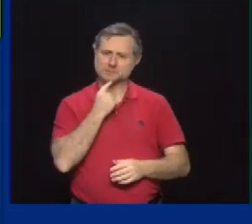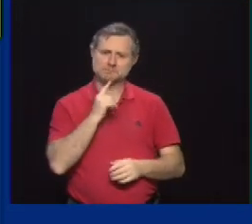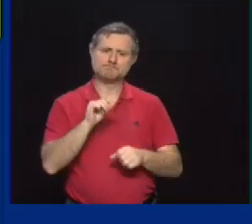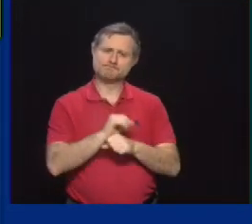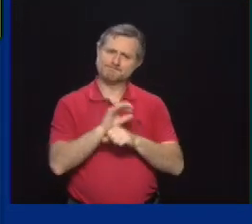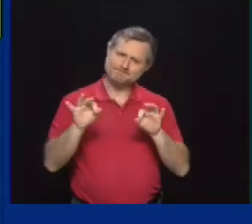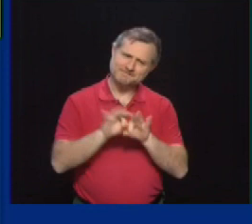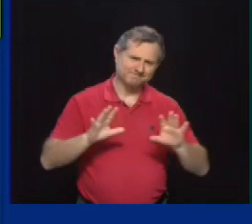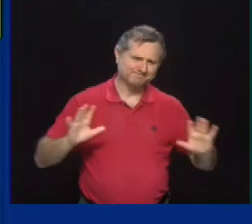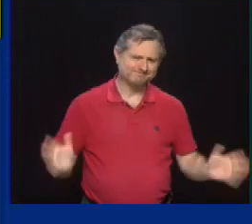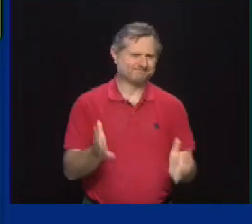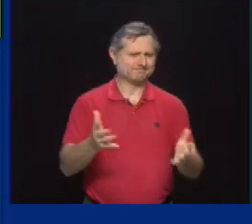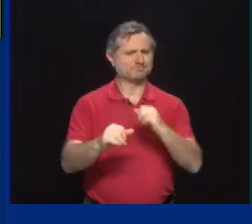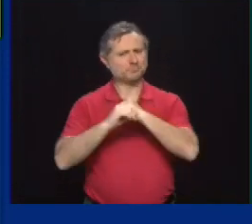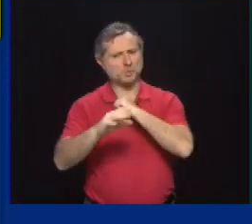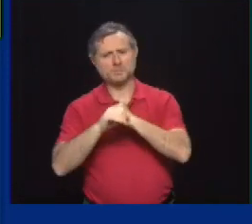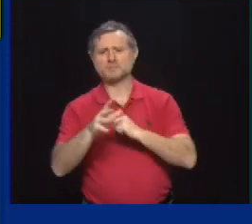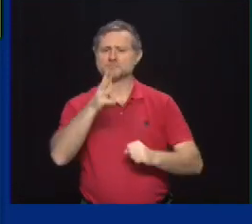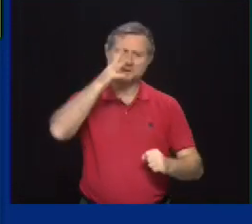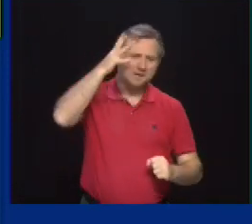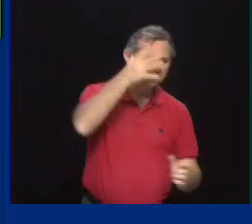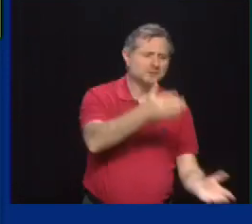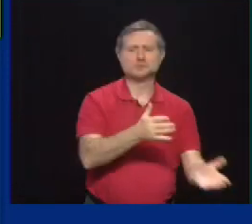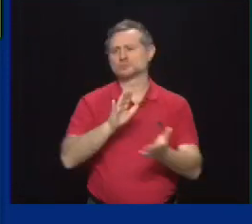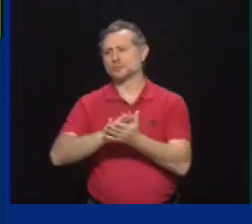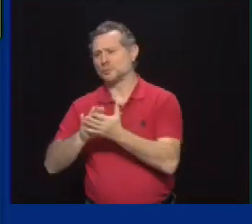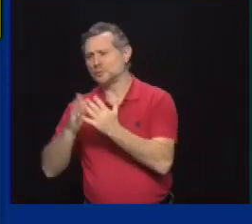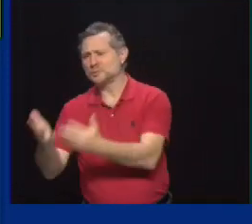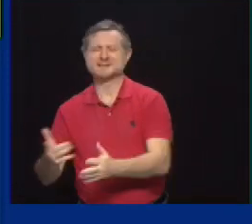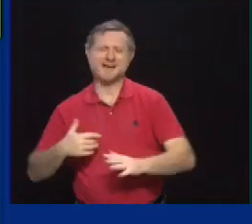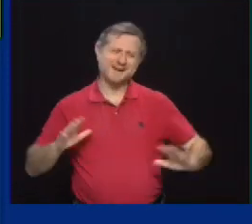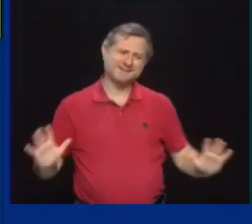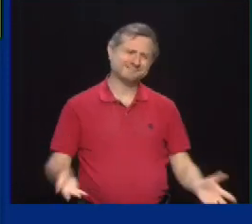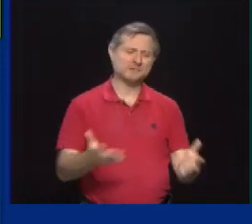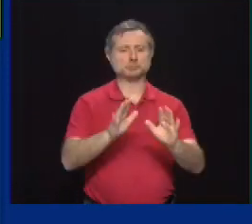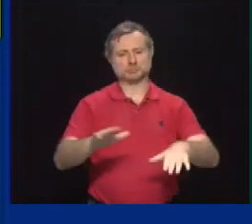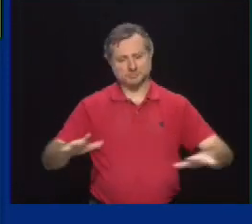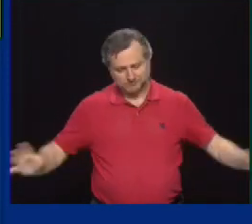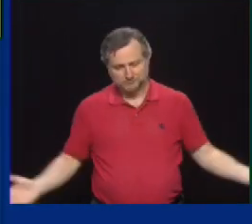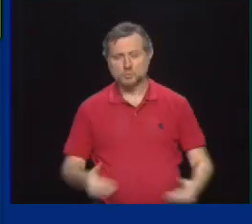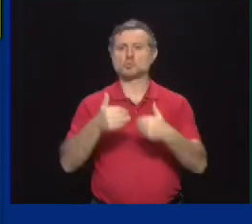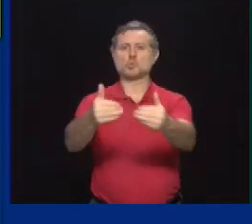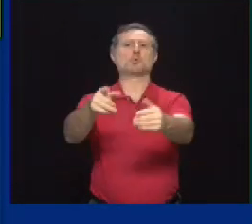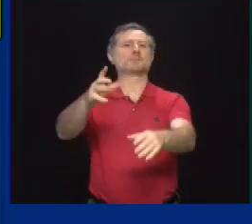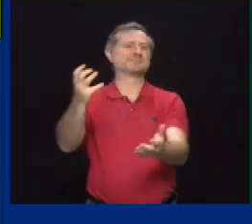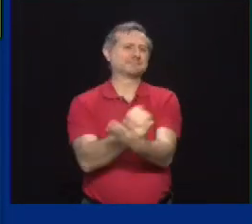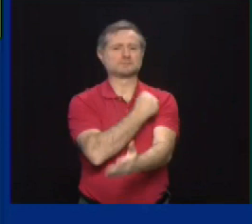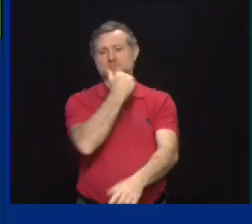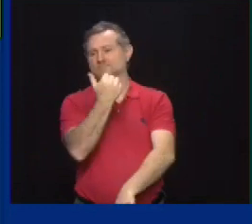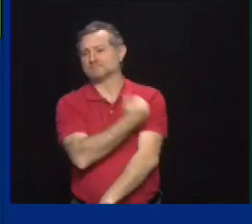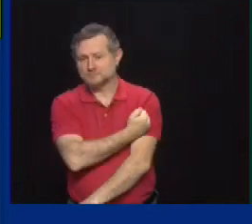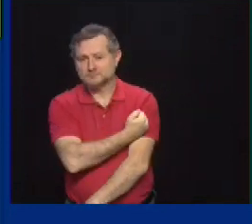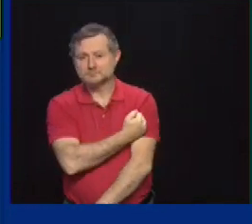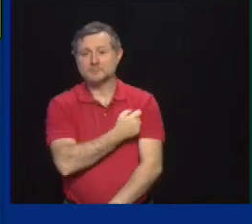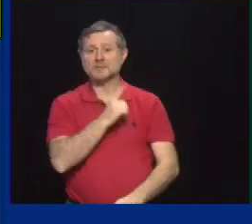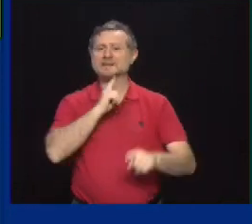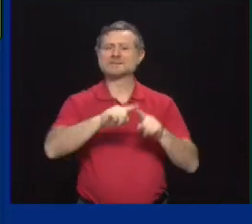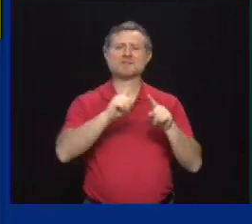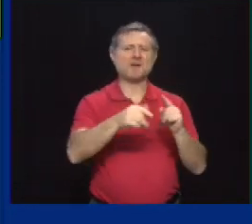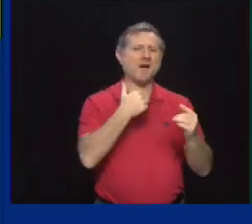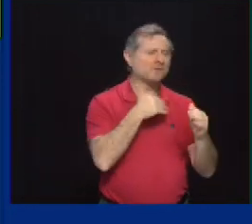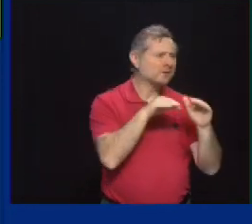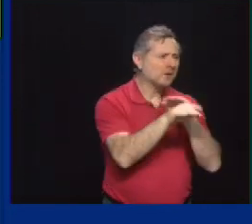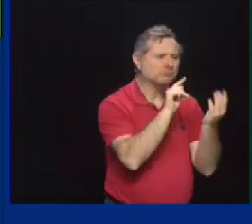schools and everybody else that their children need to be vaccinated to get them into different facilities, get them into the schools, get them into the